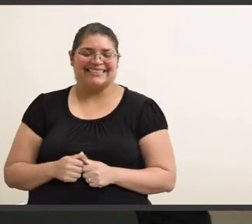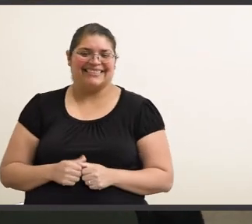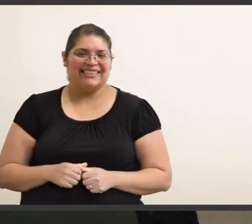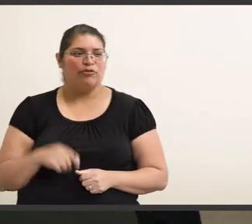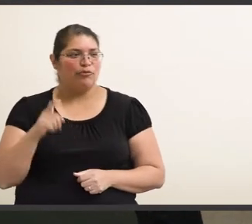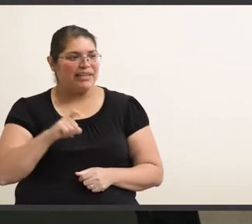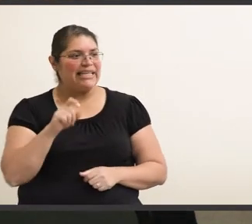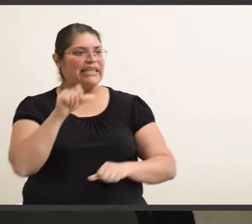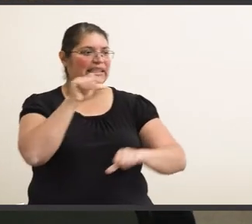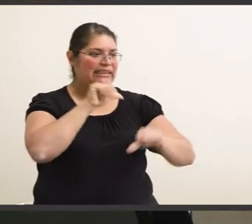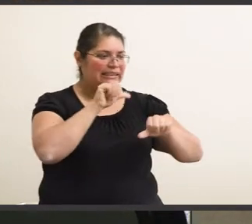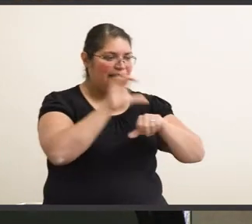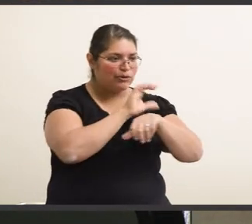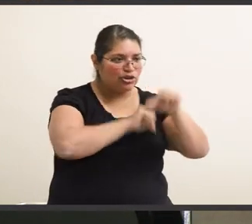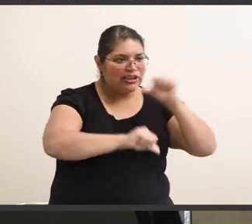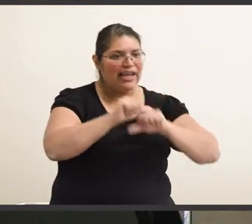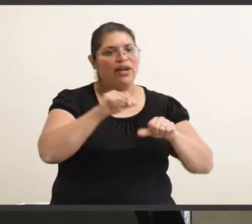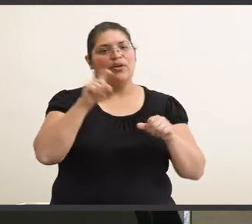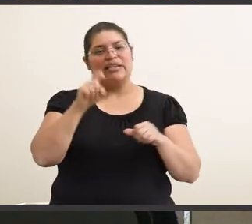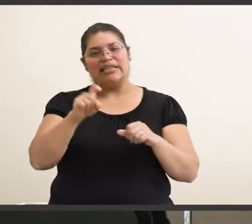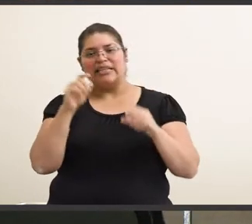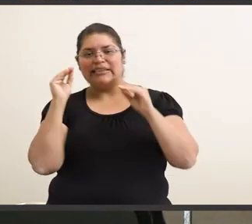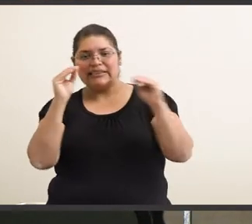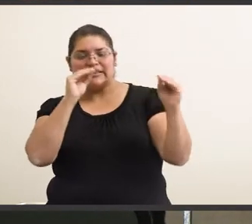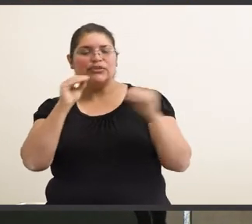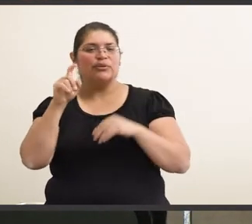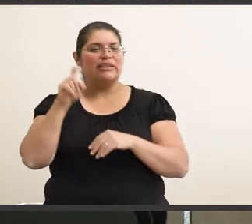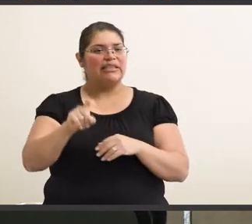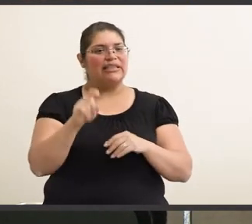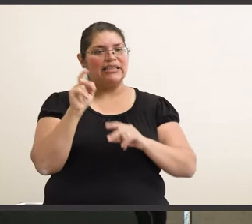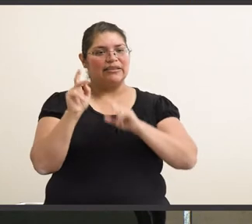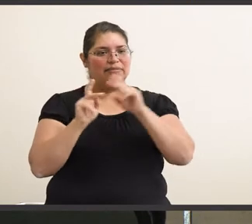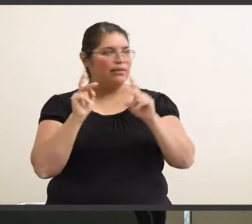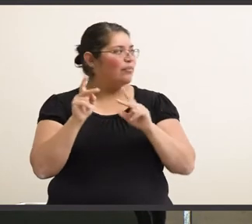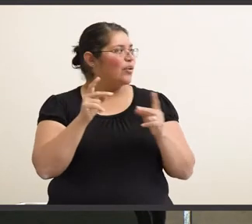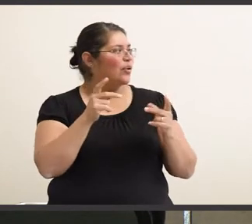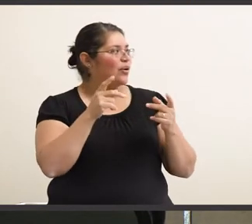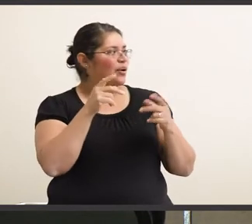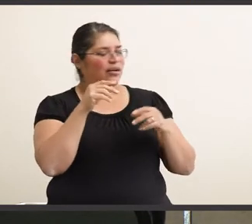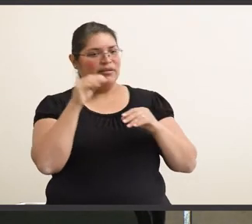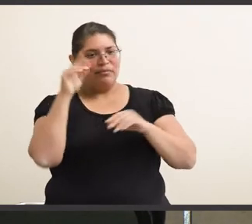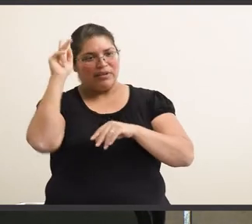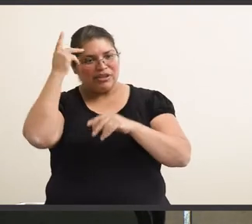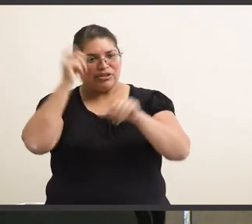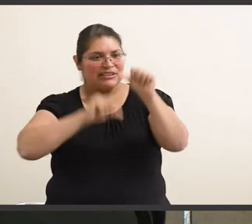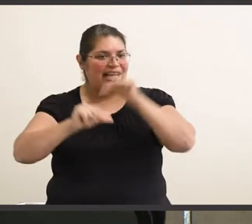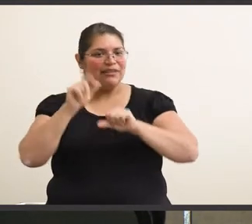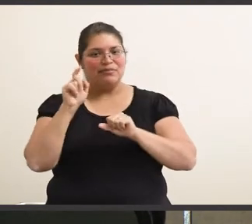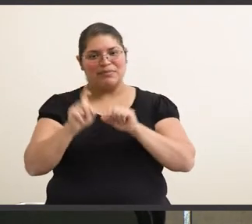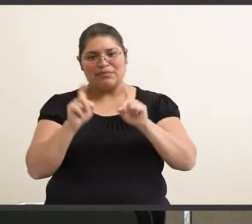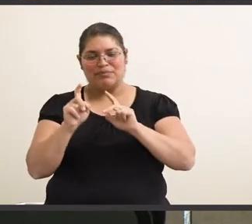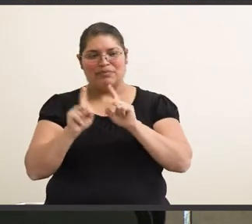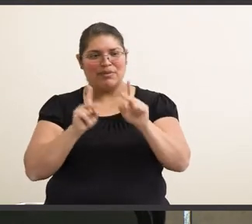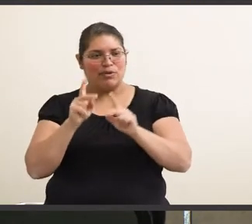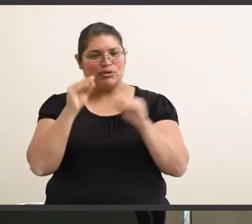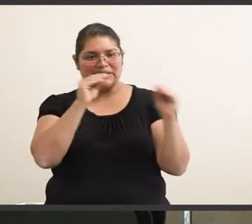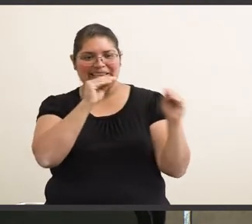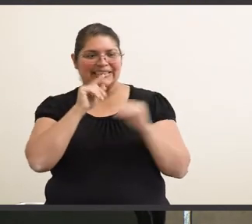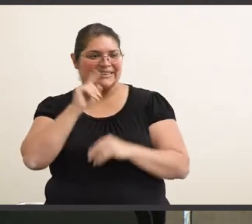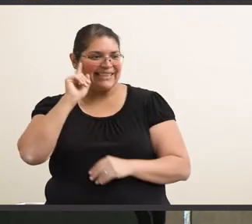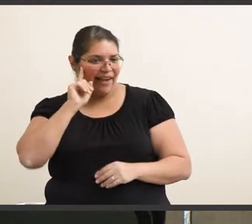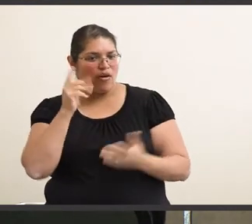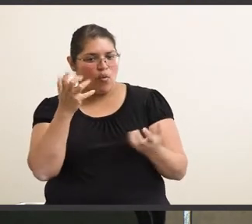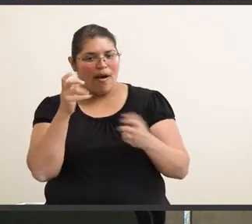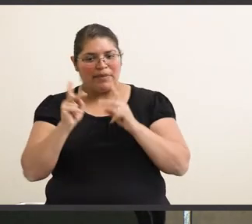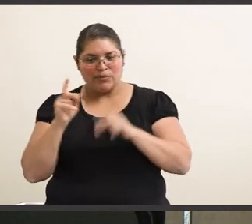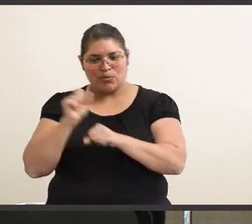need computer science. We need the people to teach. We need people to write policies. We need people to teach the depth. We need, we need it all. Okay? When you're the kind of people